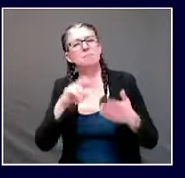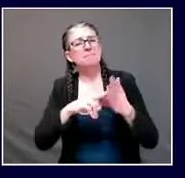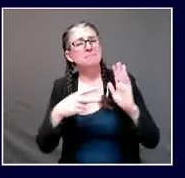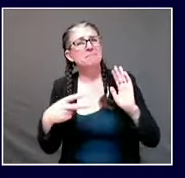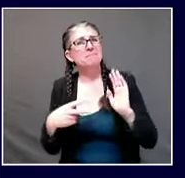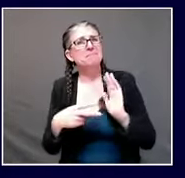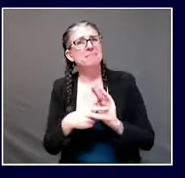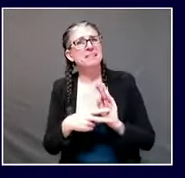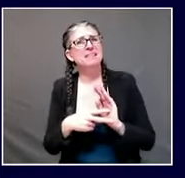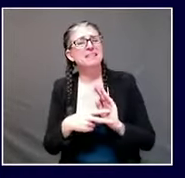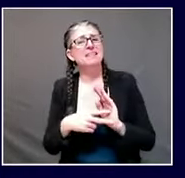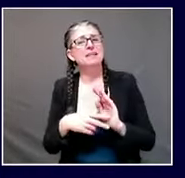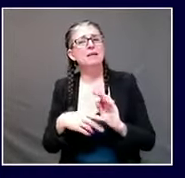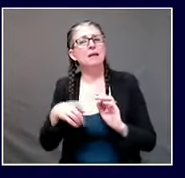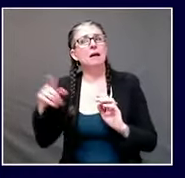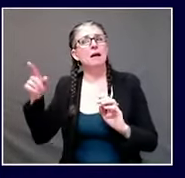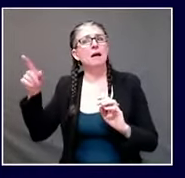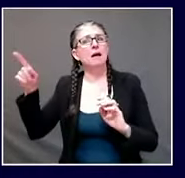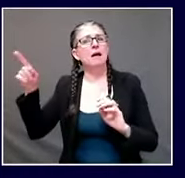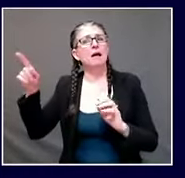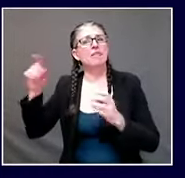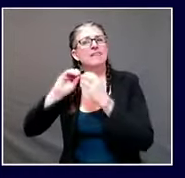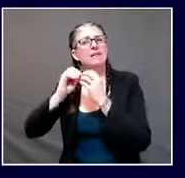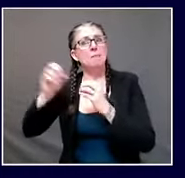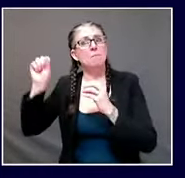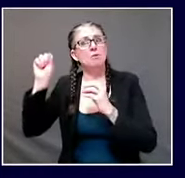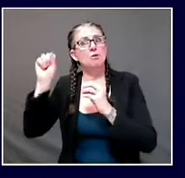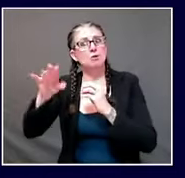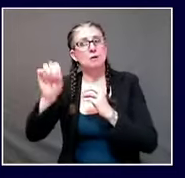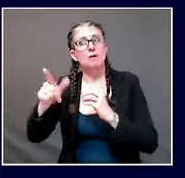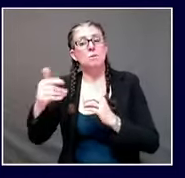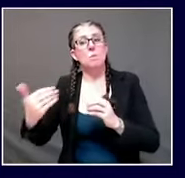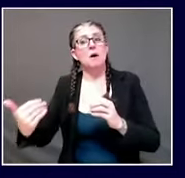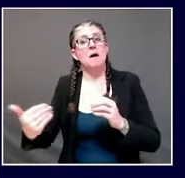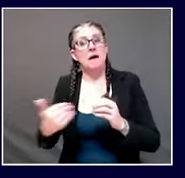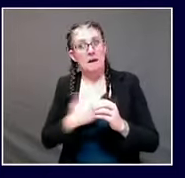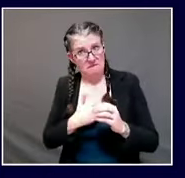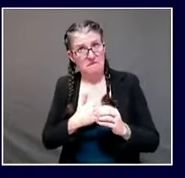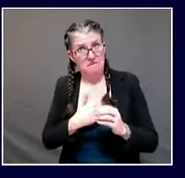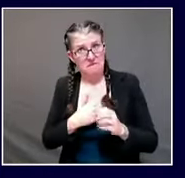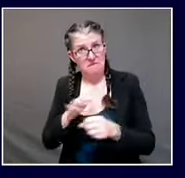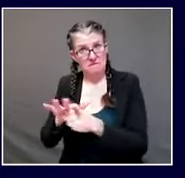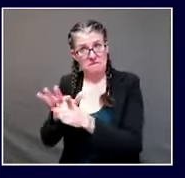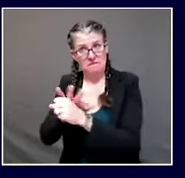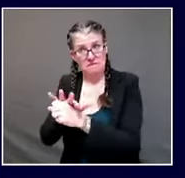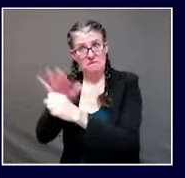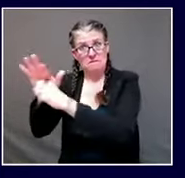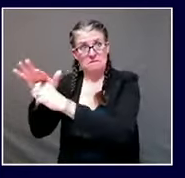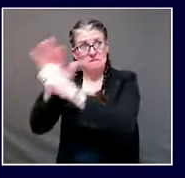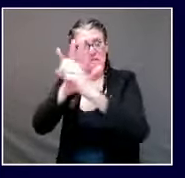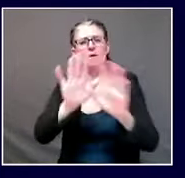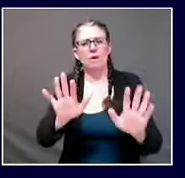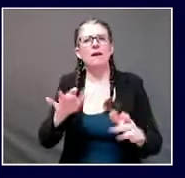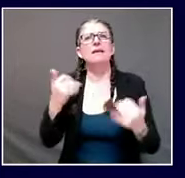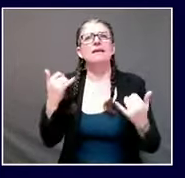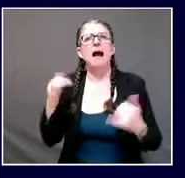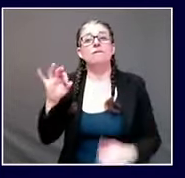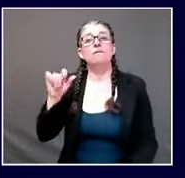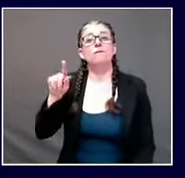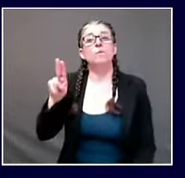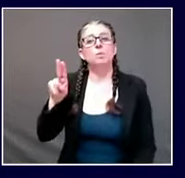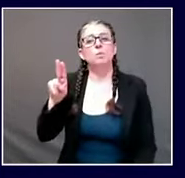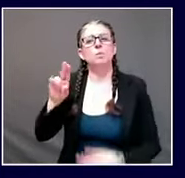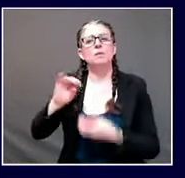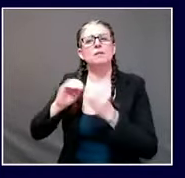will those cases eventually start going down has that just not started being calculated that way uh no so amy the what